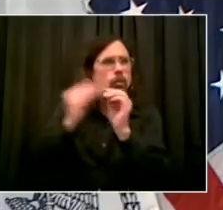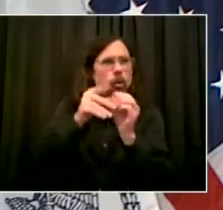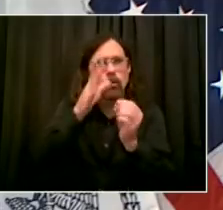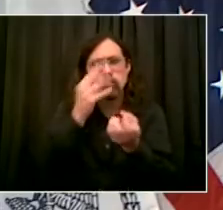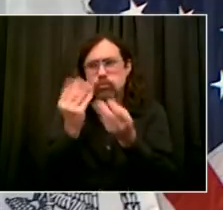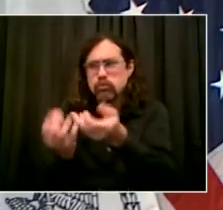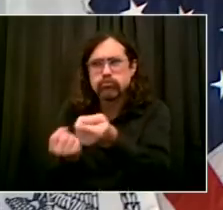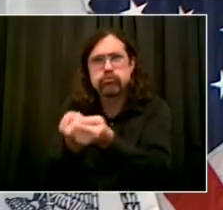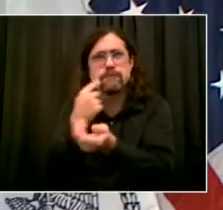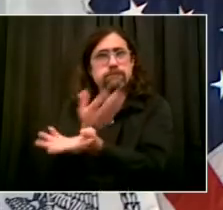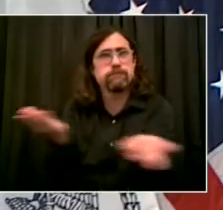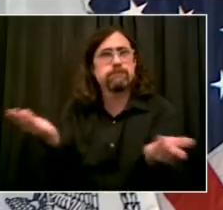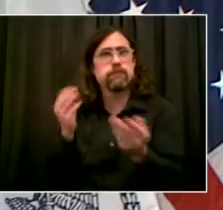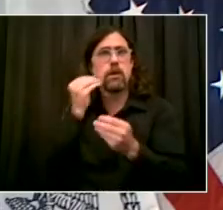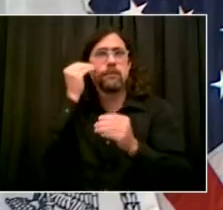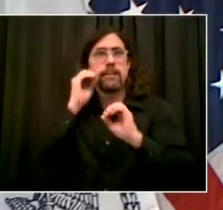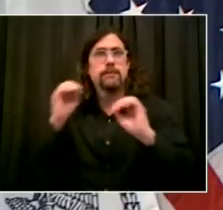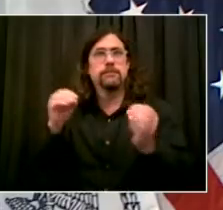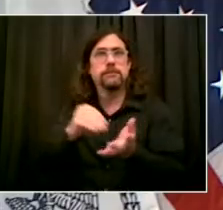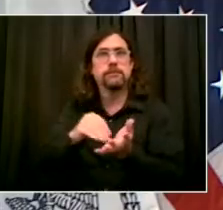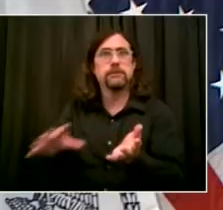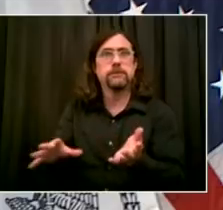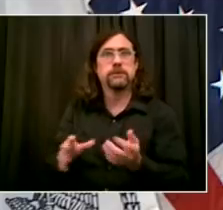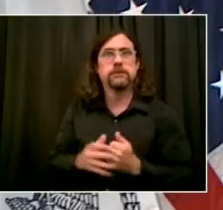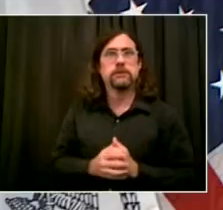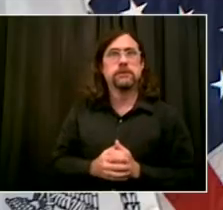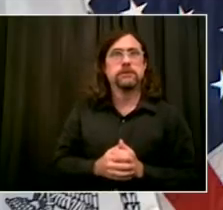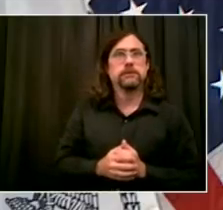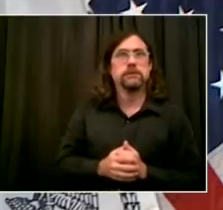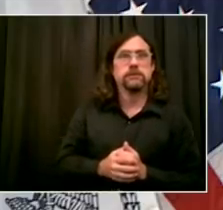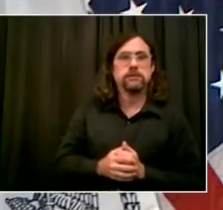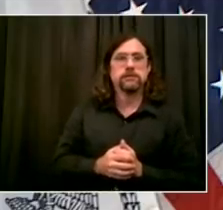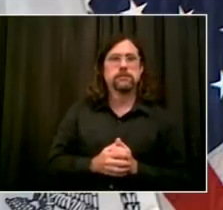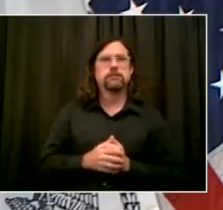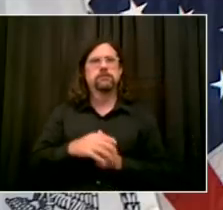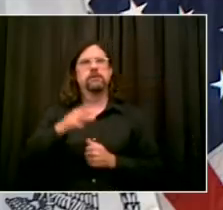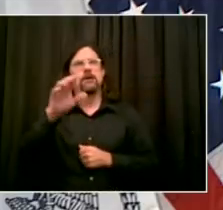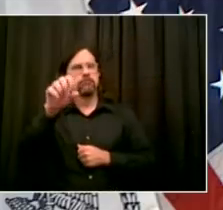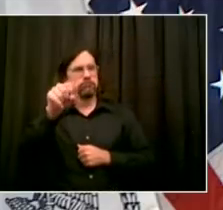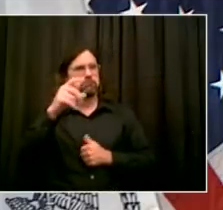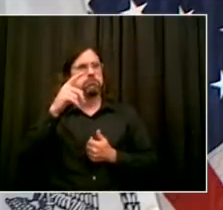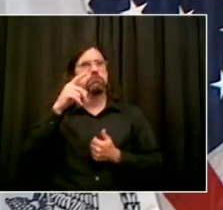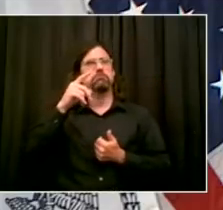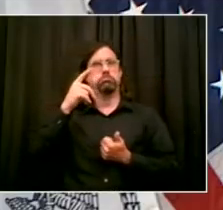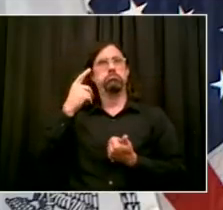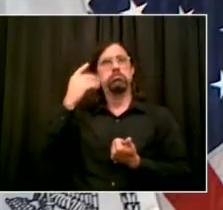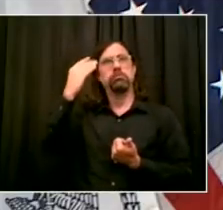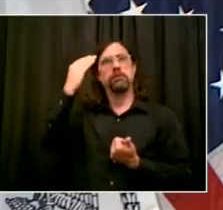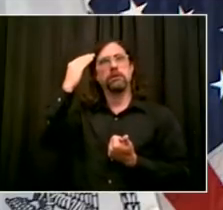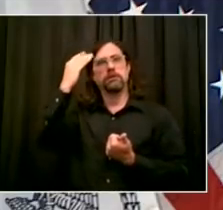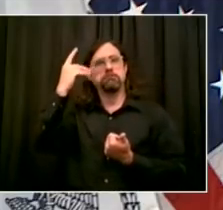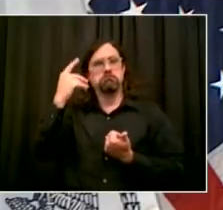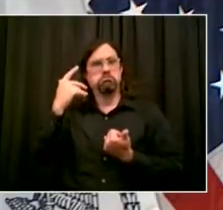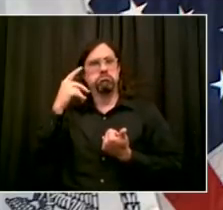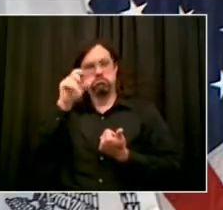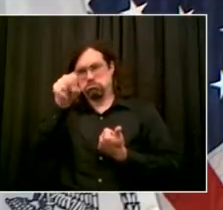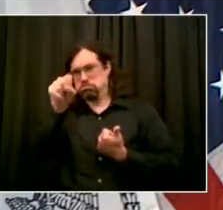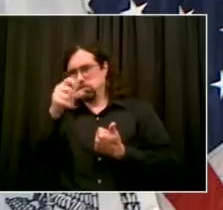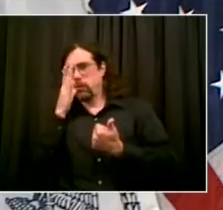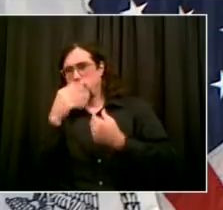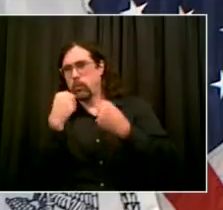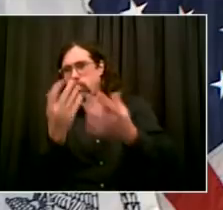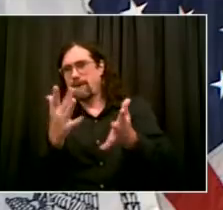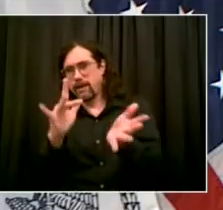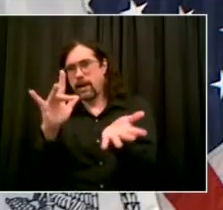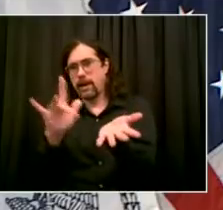when that measure is put forward of the 100,000 kids, it is kids who are in shelter, but it's also a lot of kids who are in a home